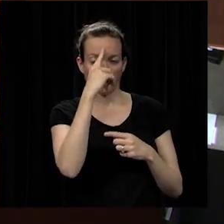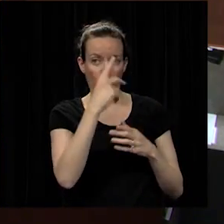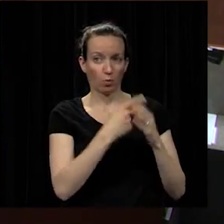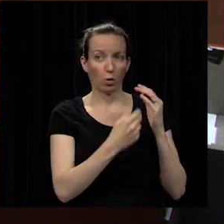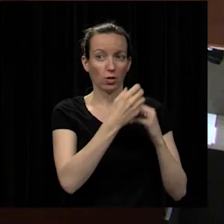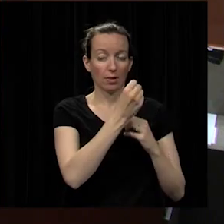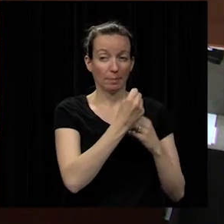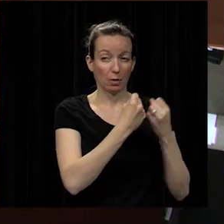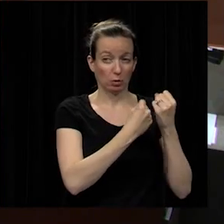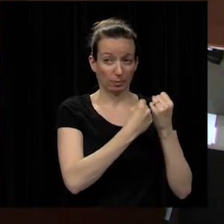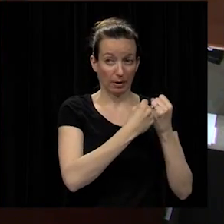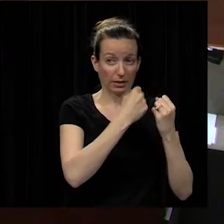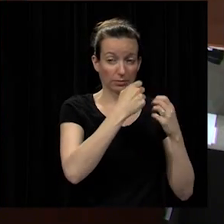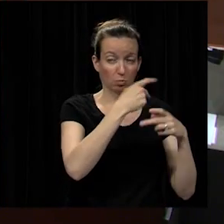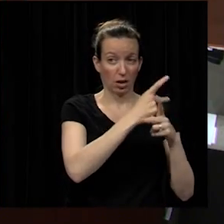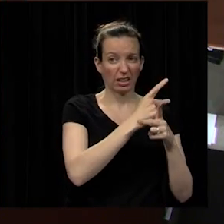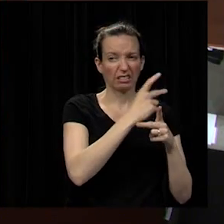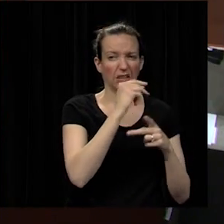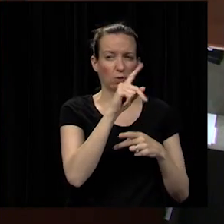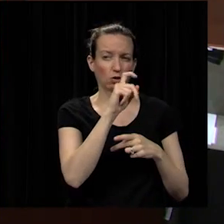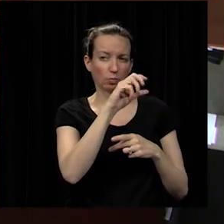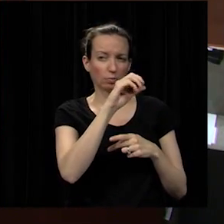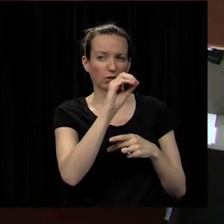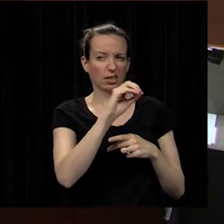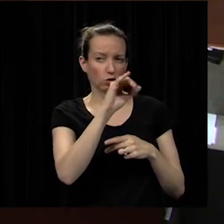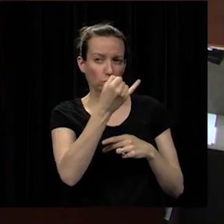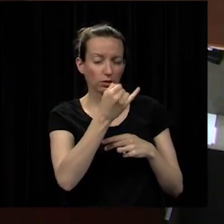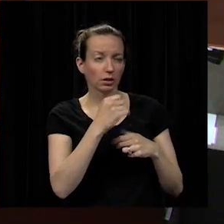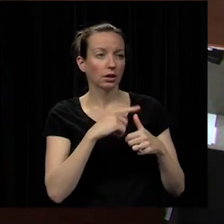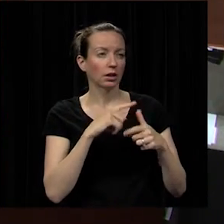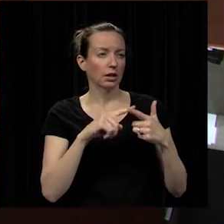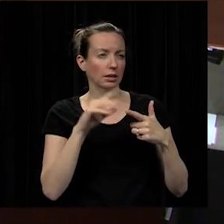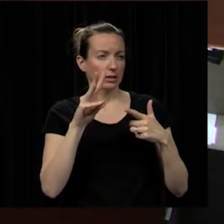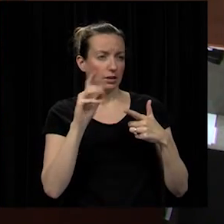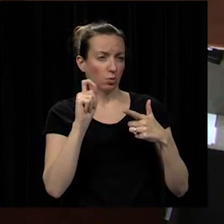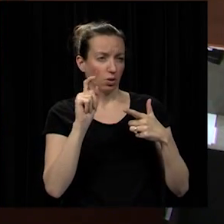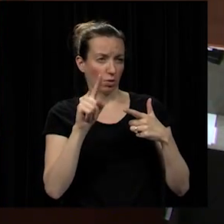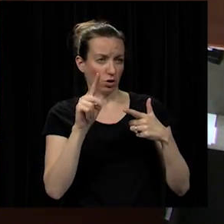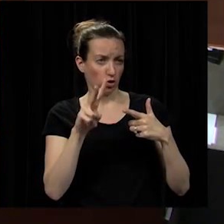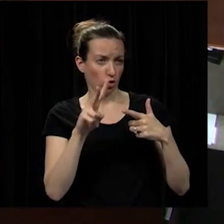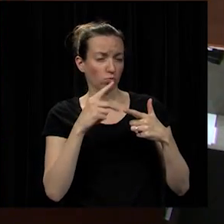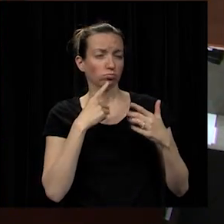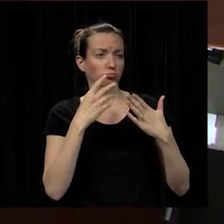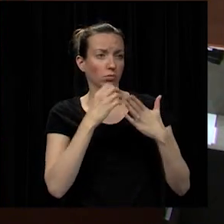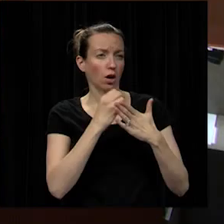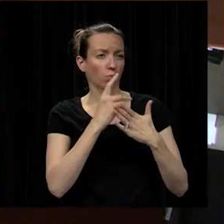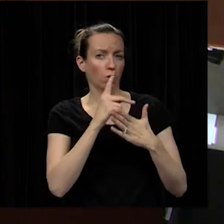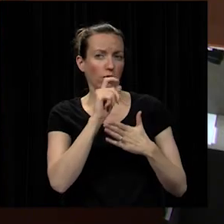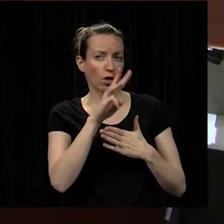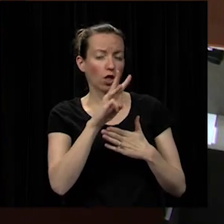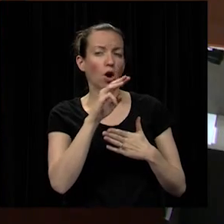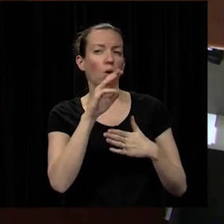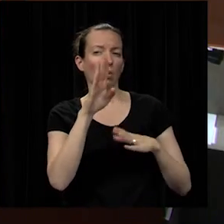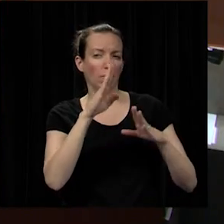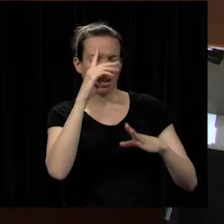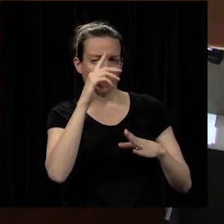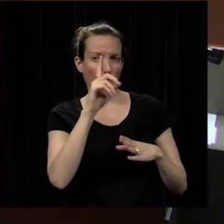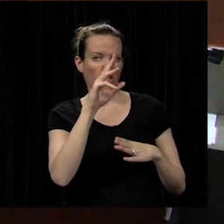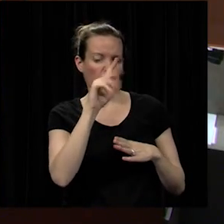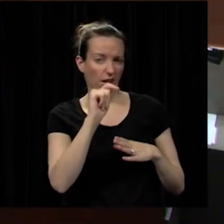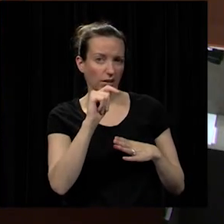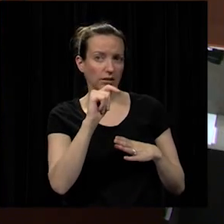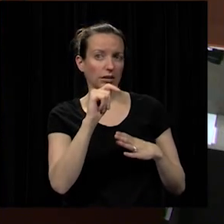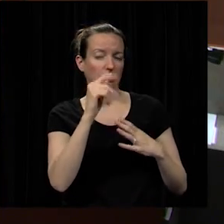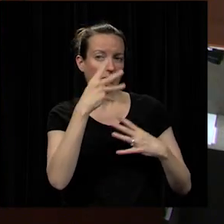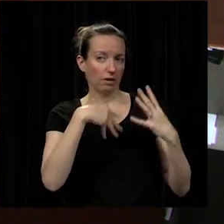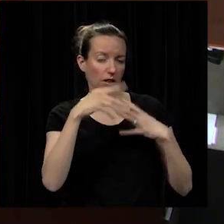juice products as presented for 6.12 i'd move to approve the low bid for the duct ventilation system at alathe south high